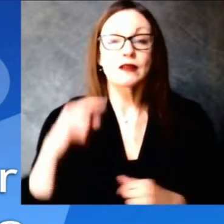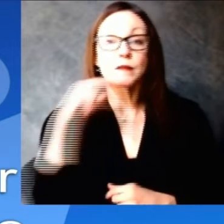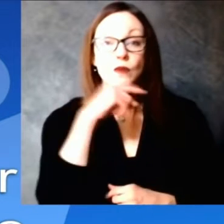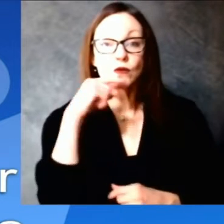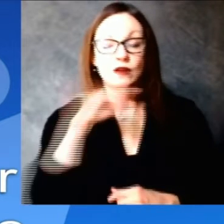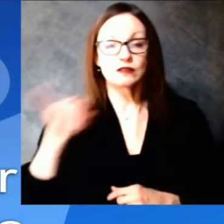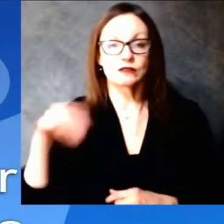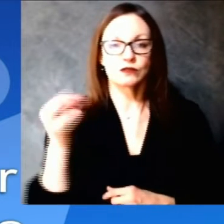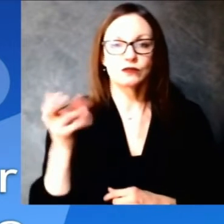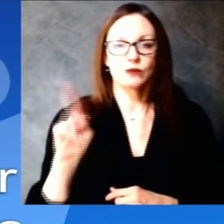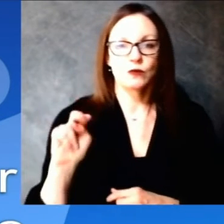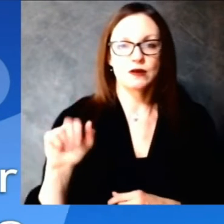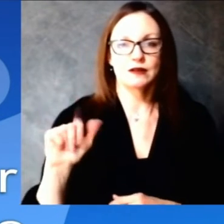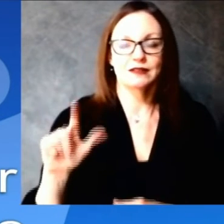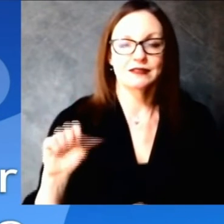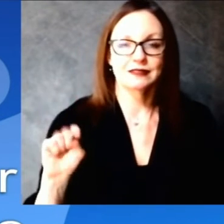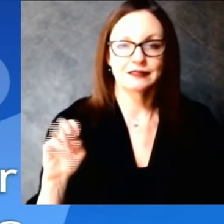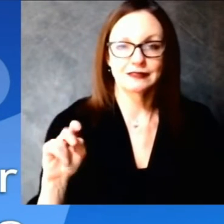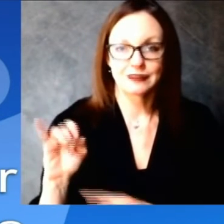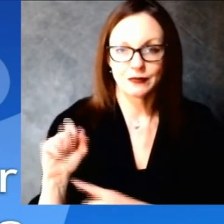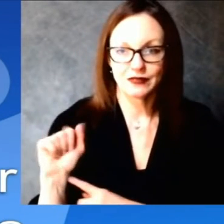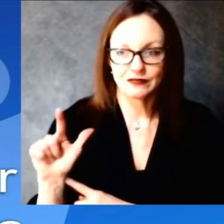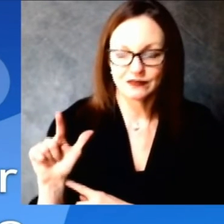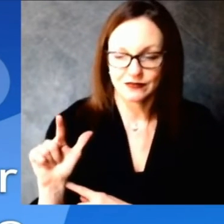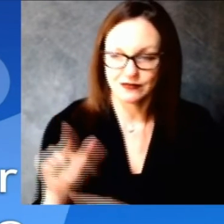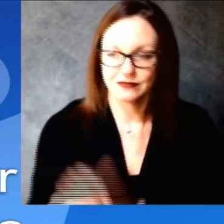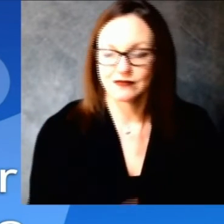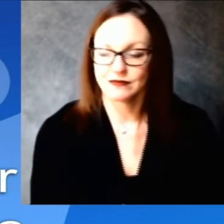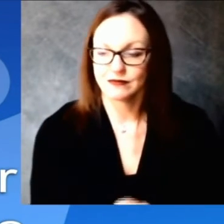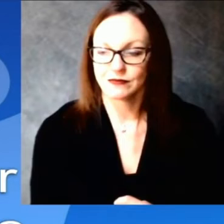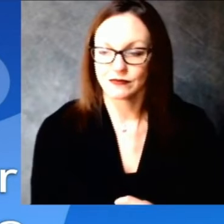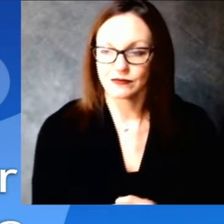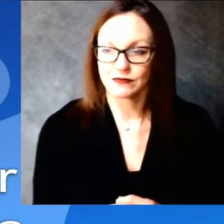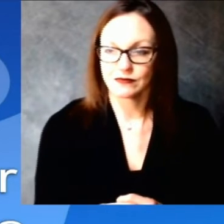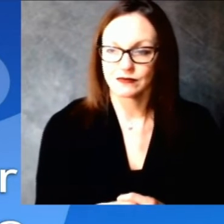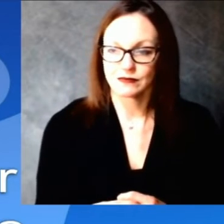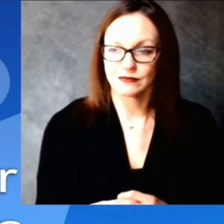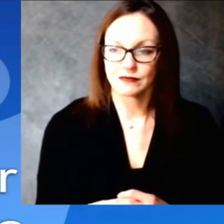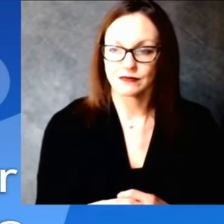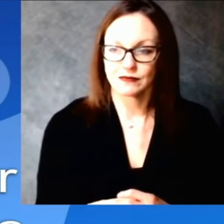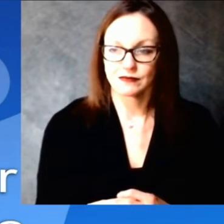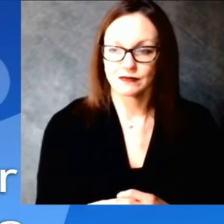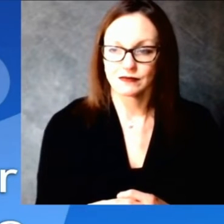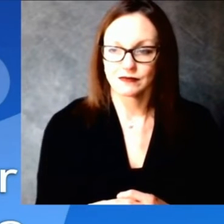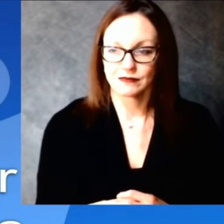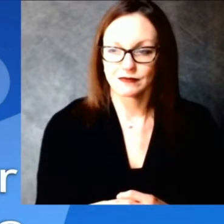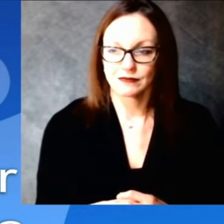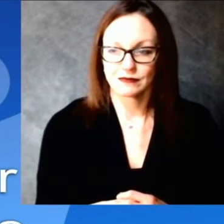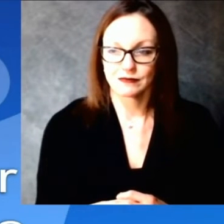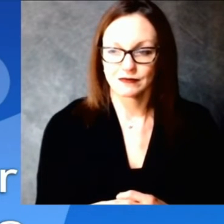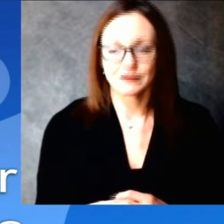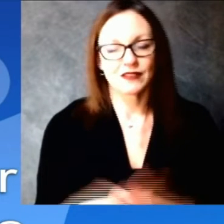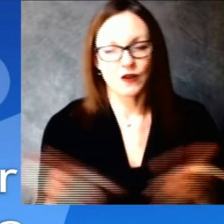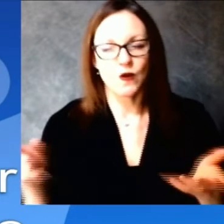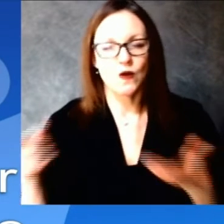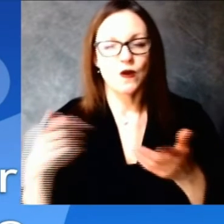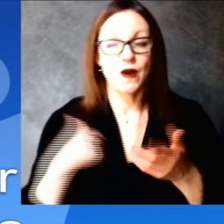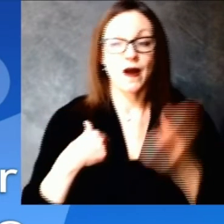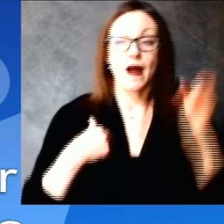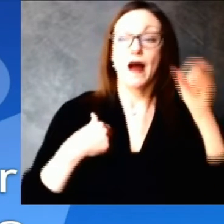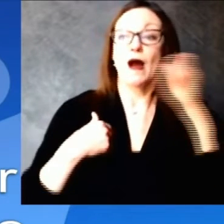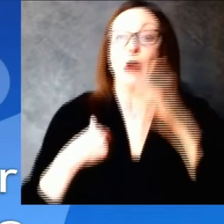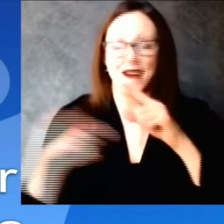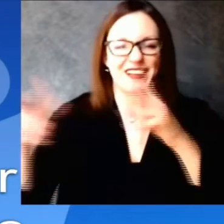thanks for taking my question um i know you talked about this already but i just wanted to follow up it does look like milwaukee county